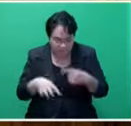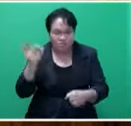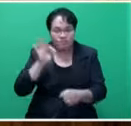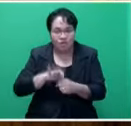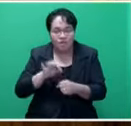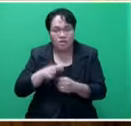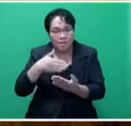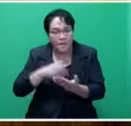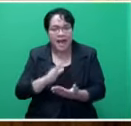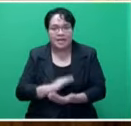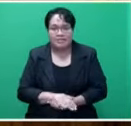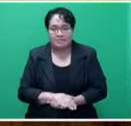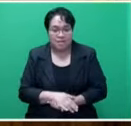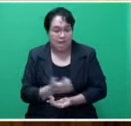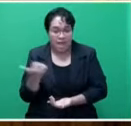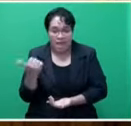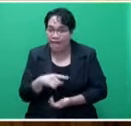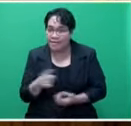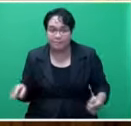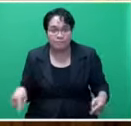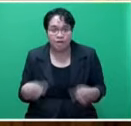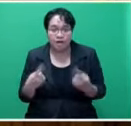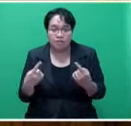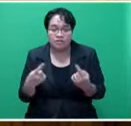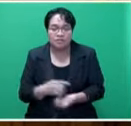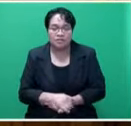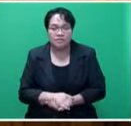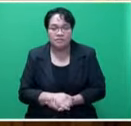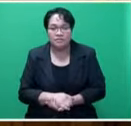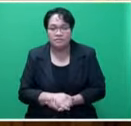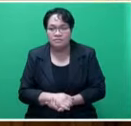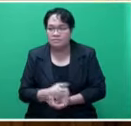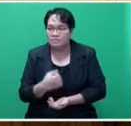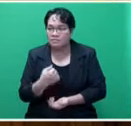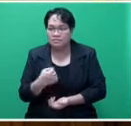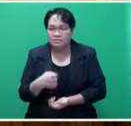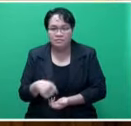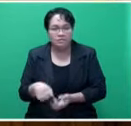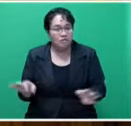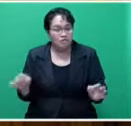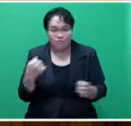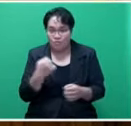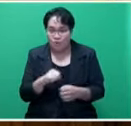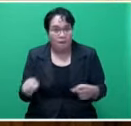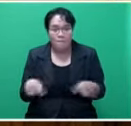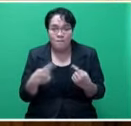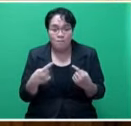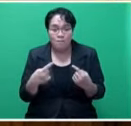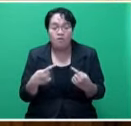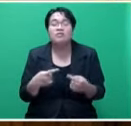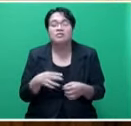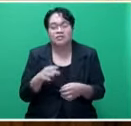passed does any member oppose the motion as no member opposes the